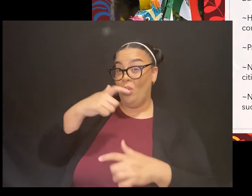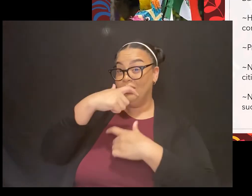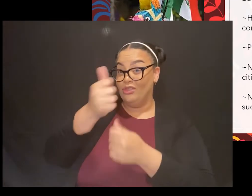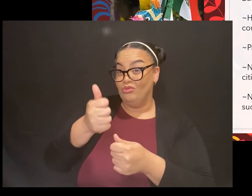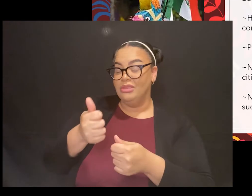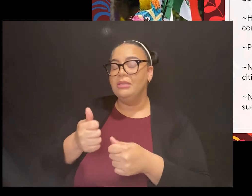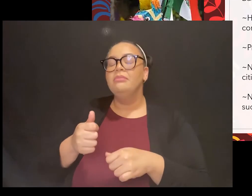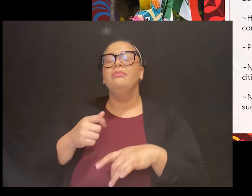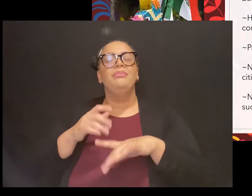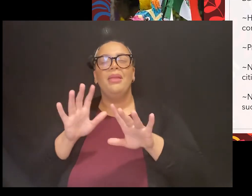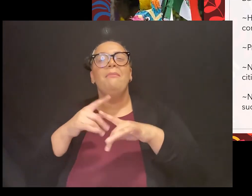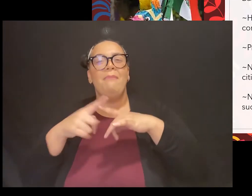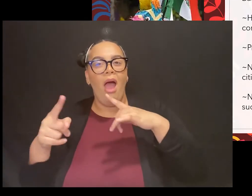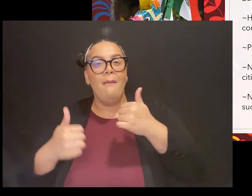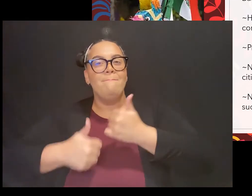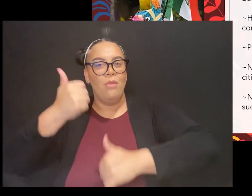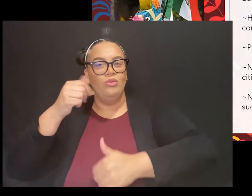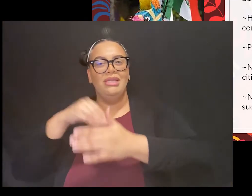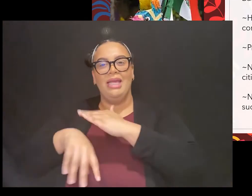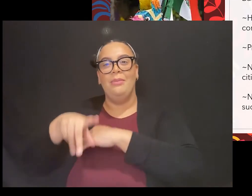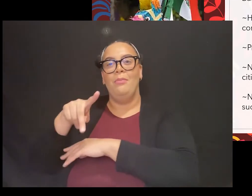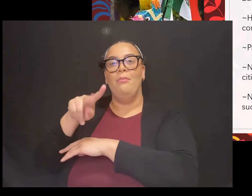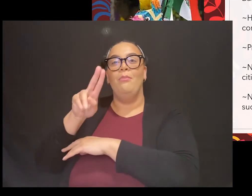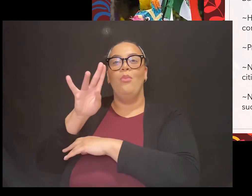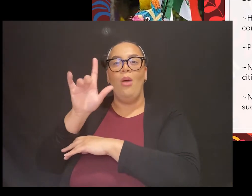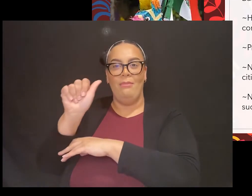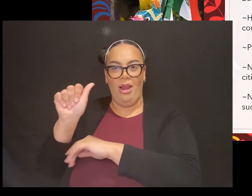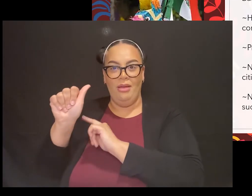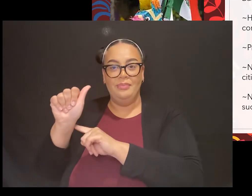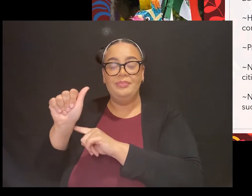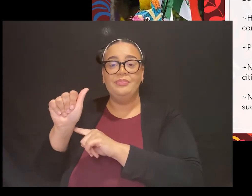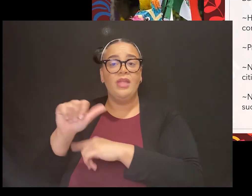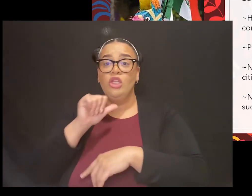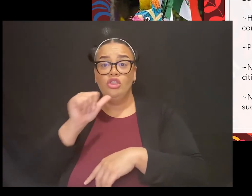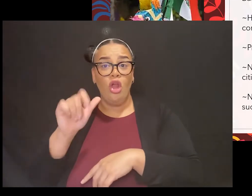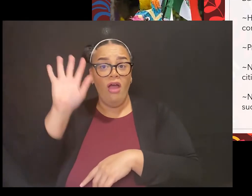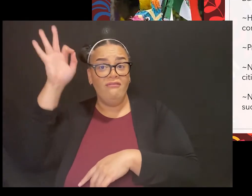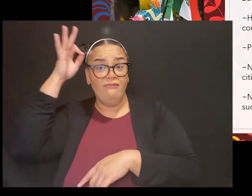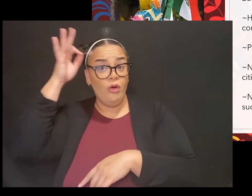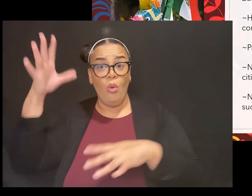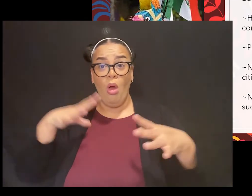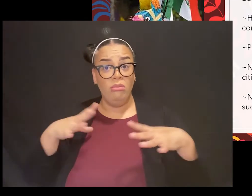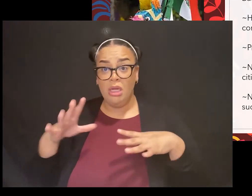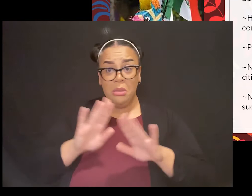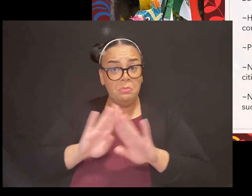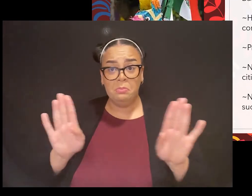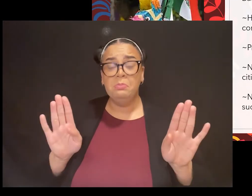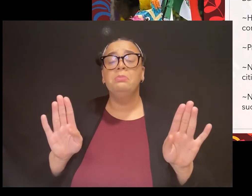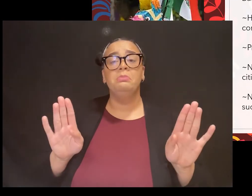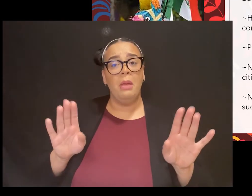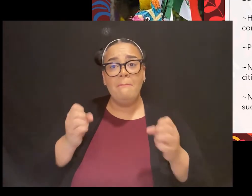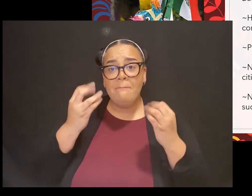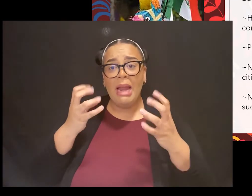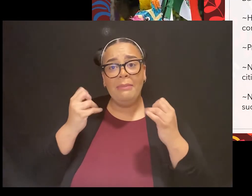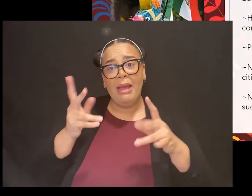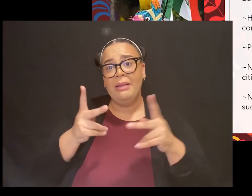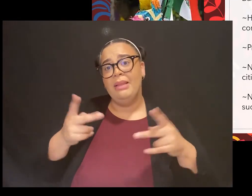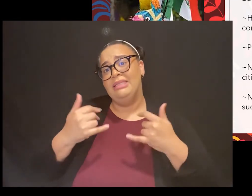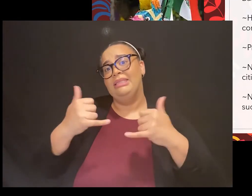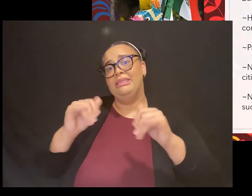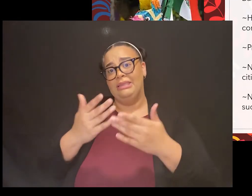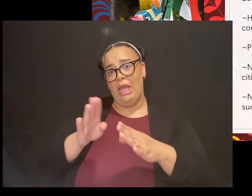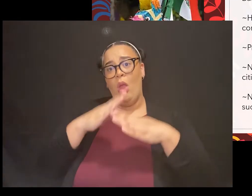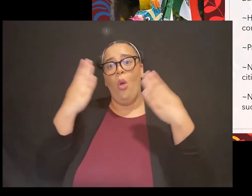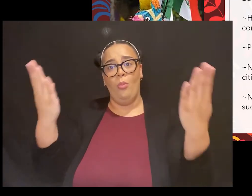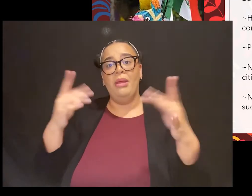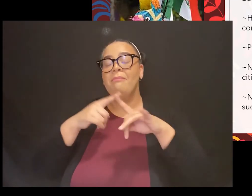businesses stay open. I found out that specifically Veracruz does shut down, but I do not know the reason